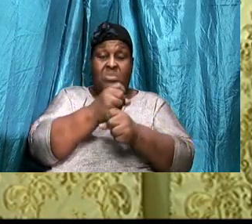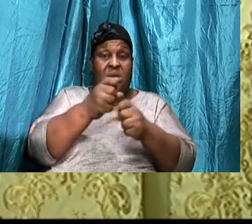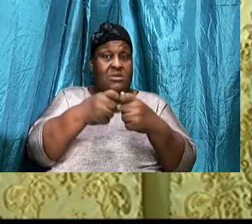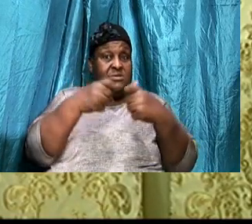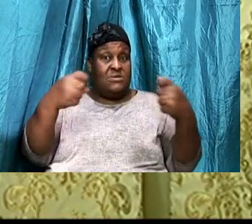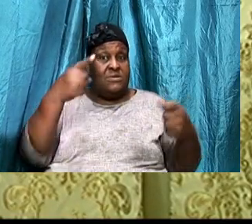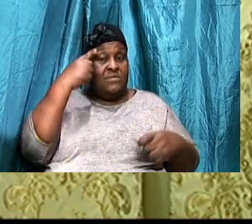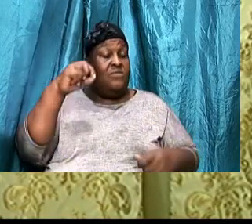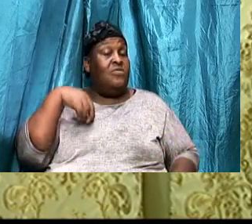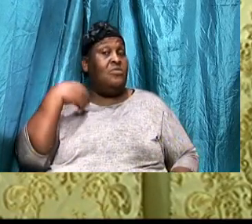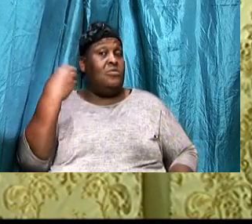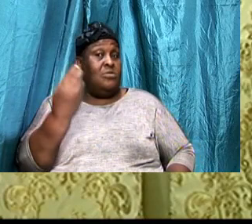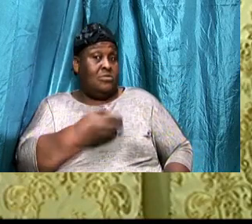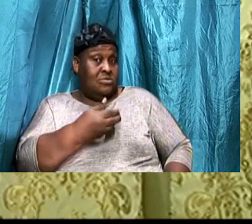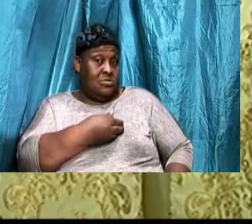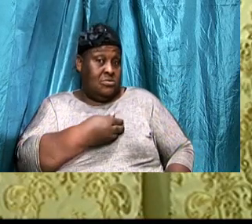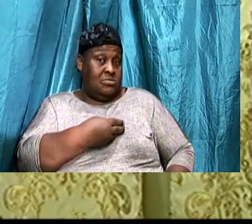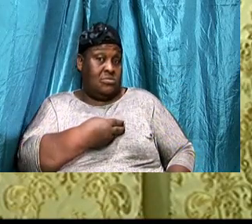Us,